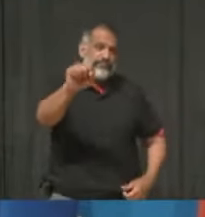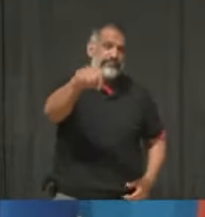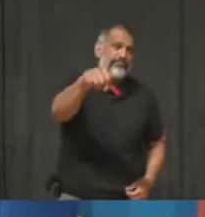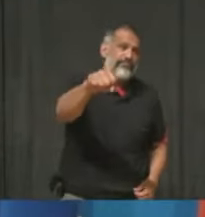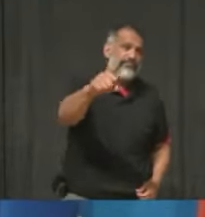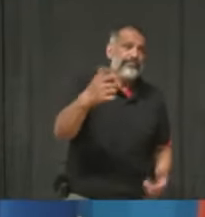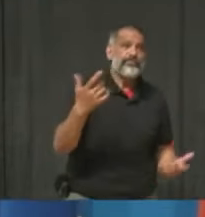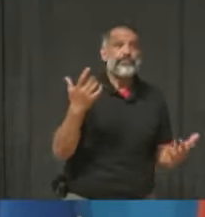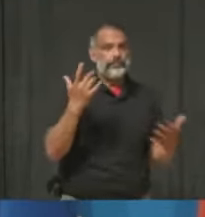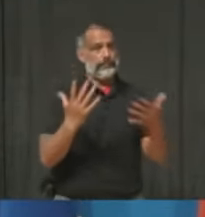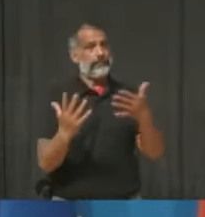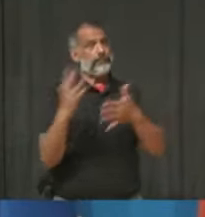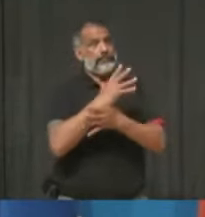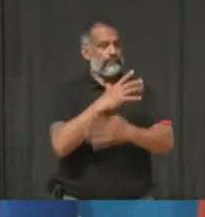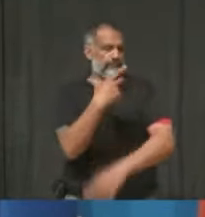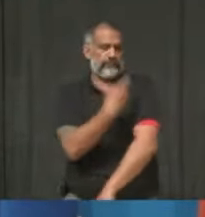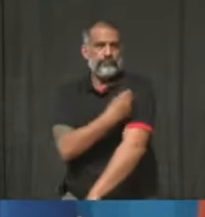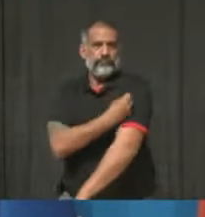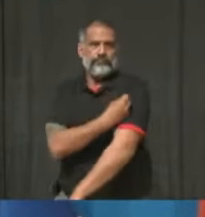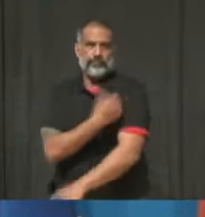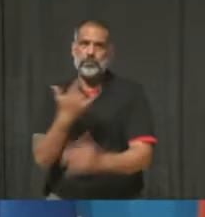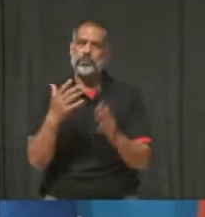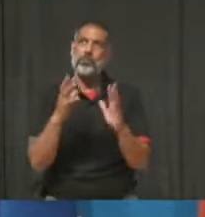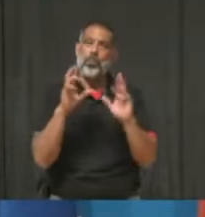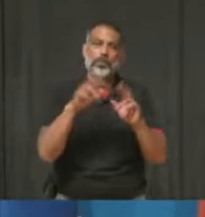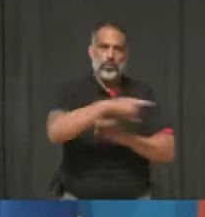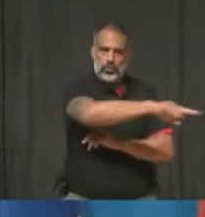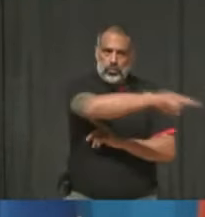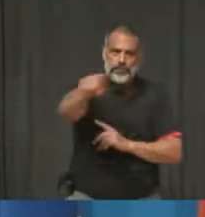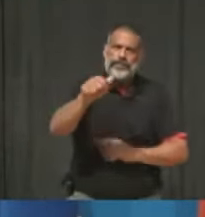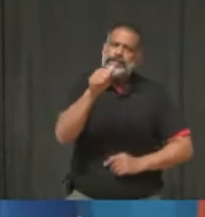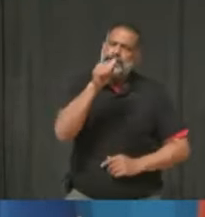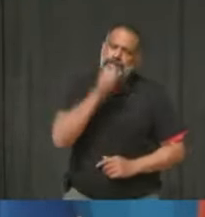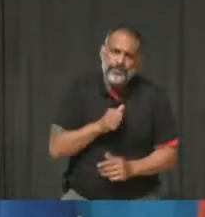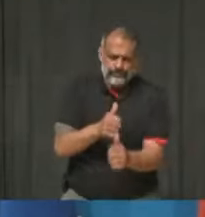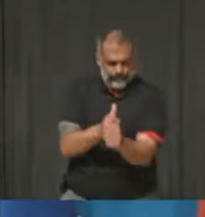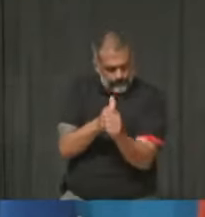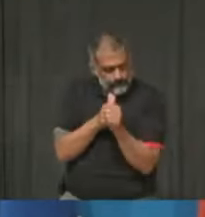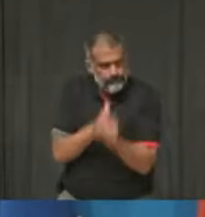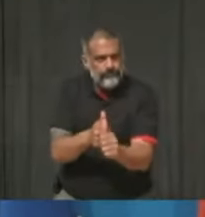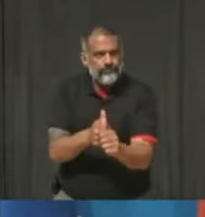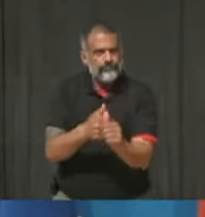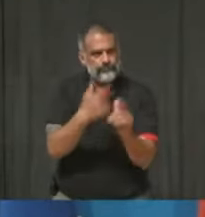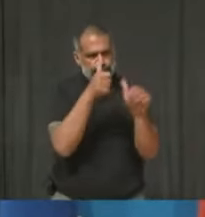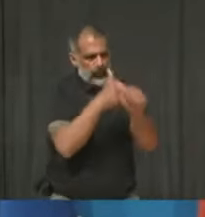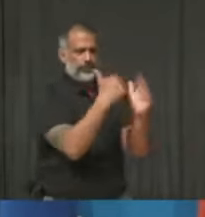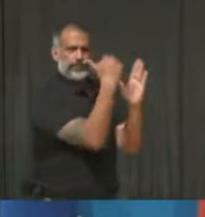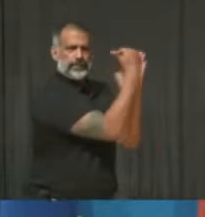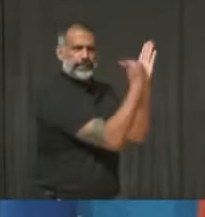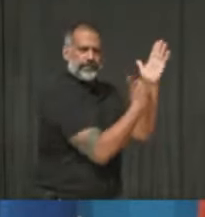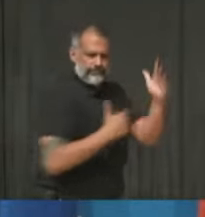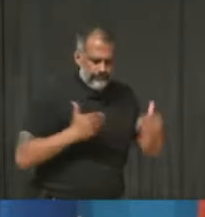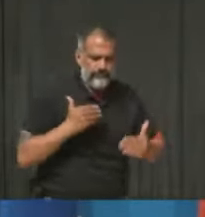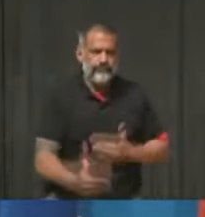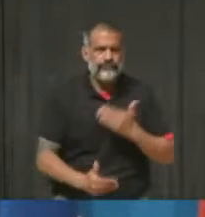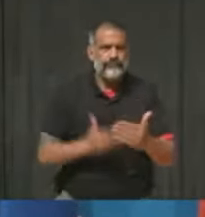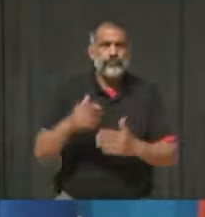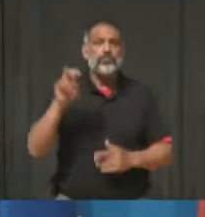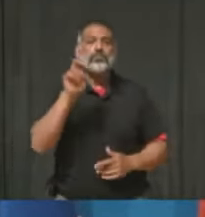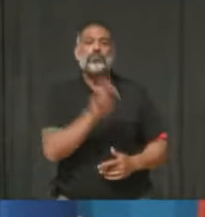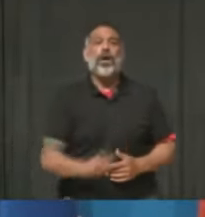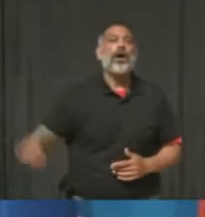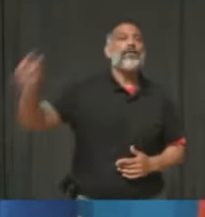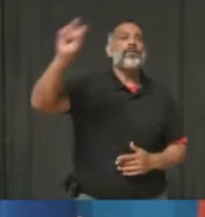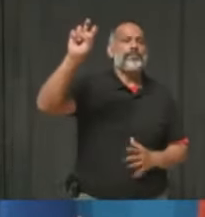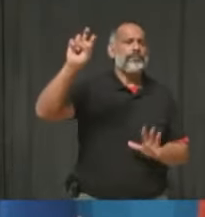why we're asking for their patients for just a couple more weeks to stay at home. And obey all the rules, not to leave the region, not only